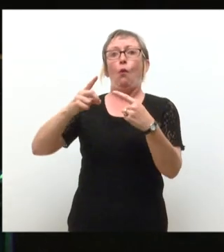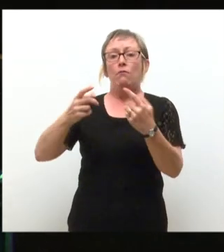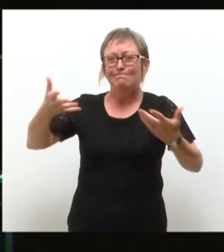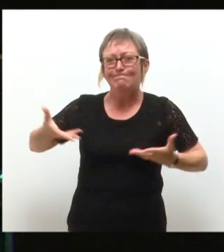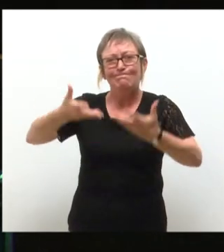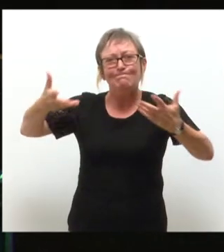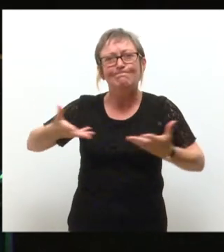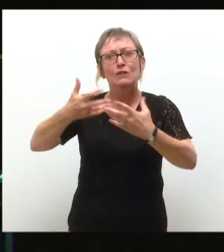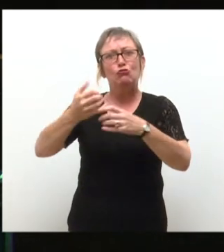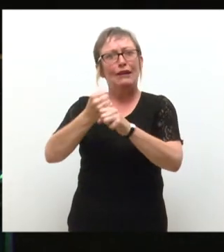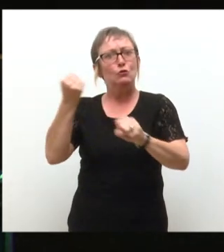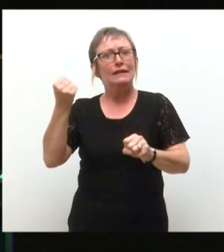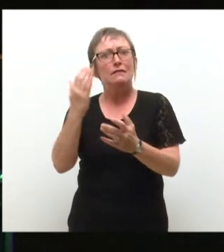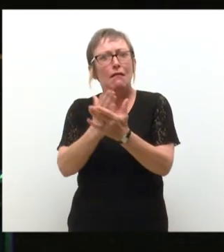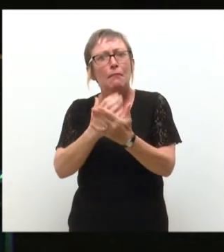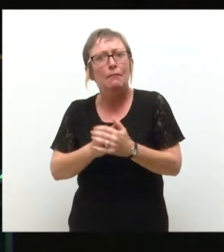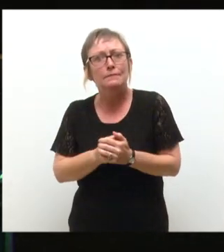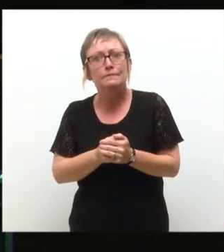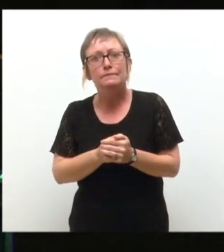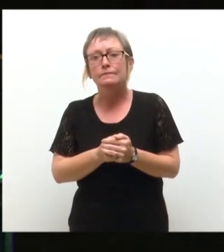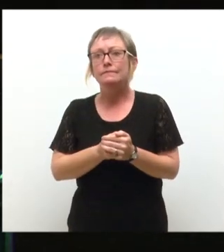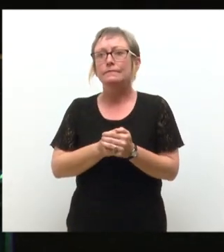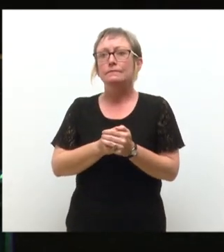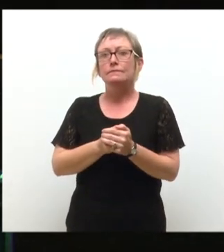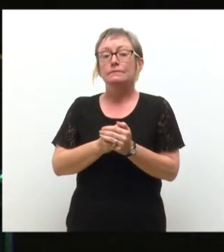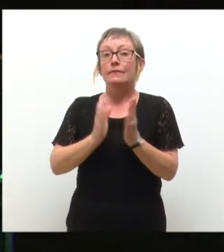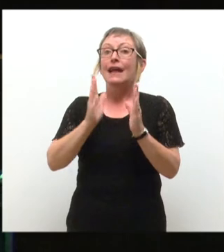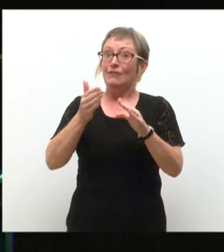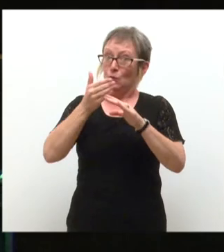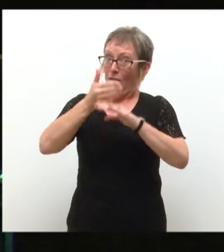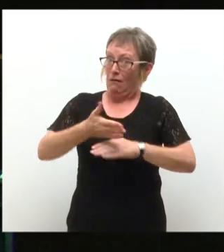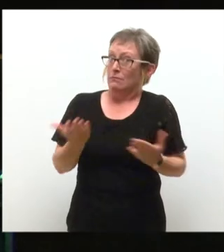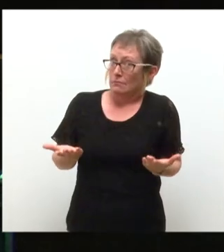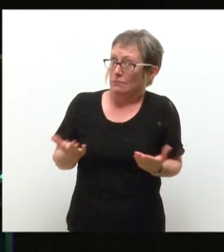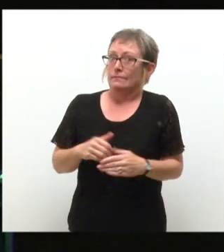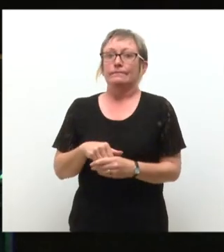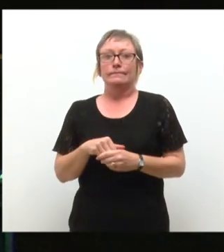to graduate. You will have to do some work, of course.